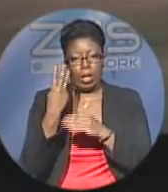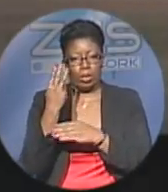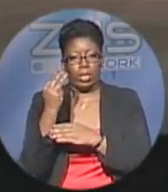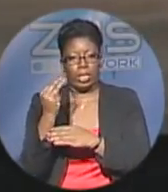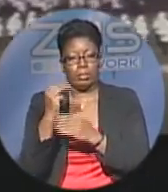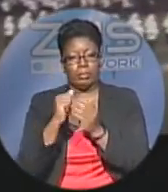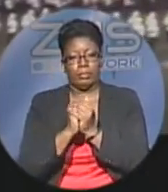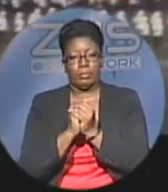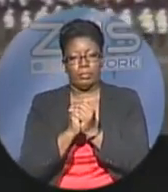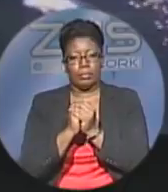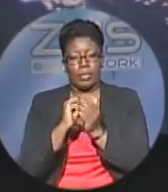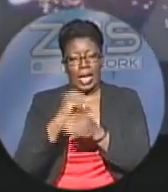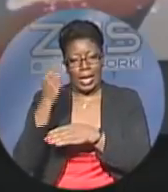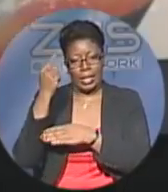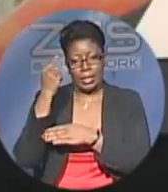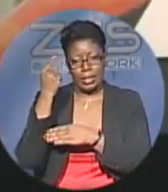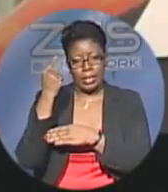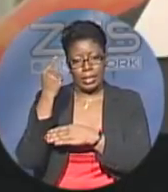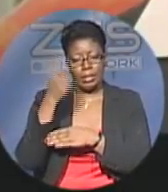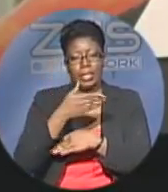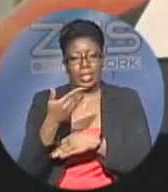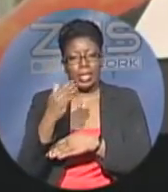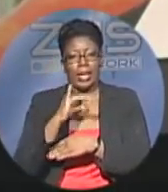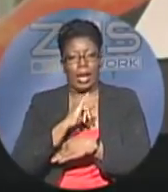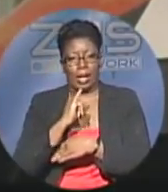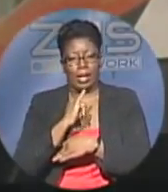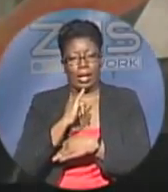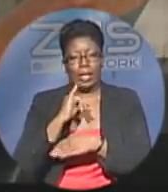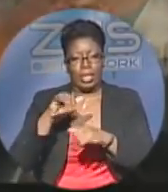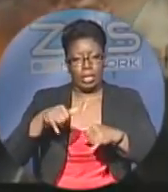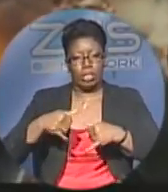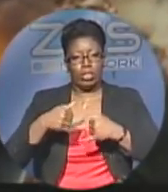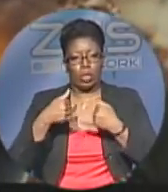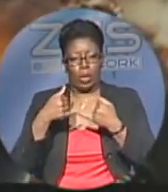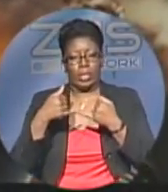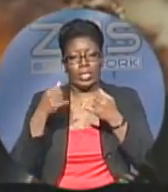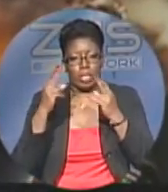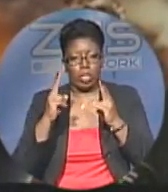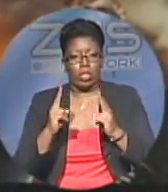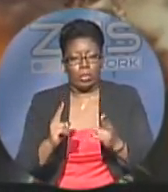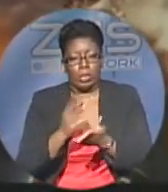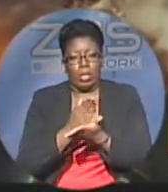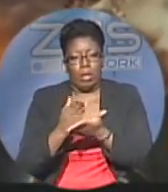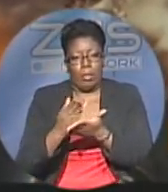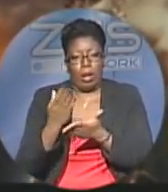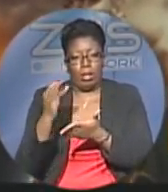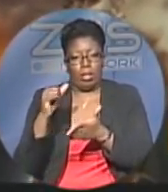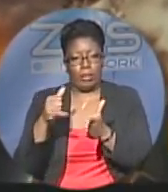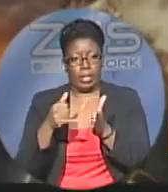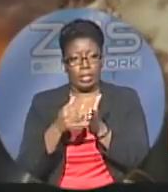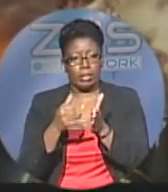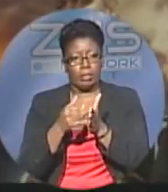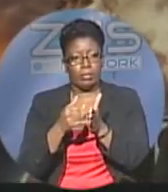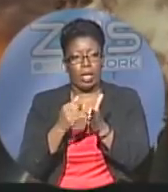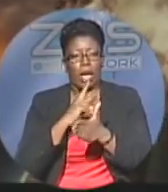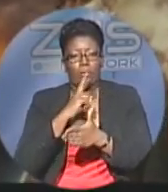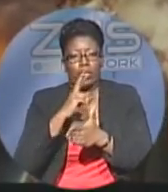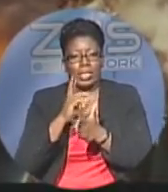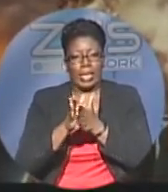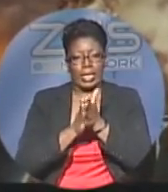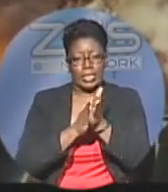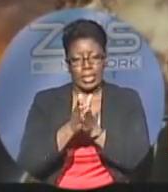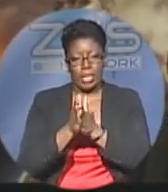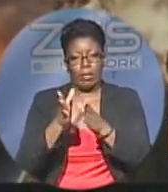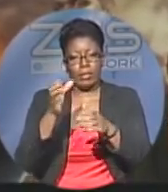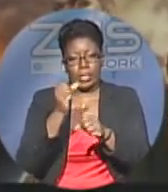The thing that I enjoyed most was the human aspect of it. And I'm actually very excited about